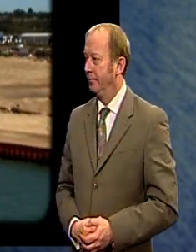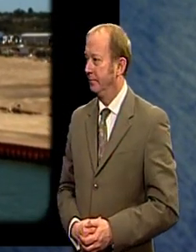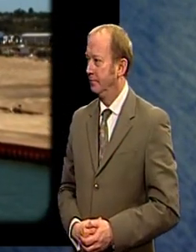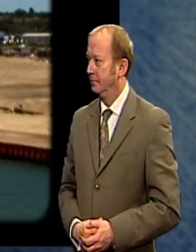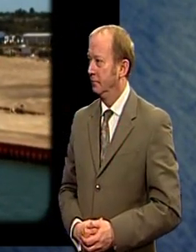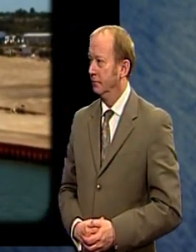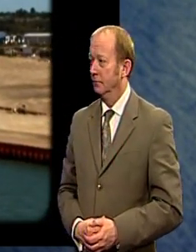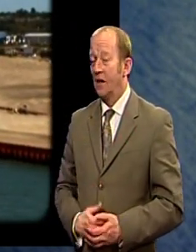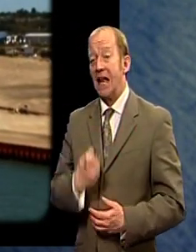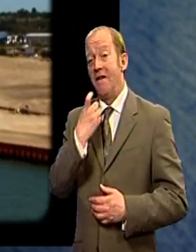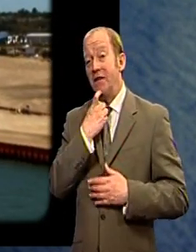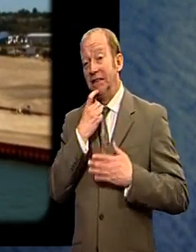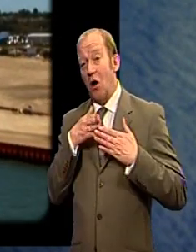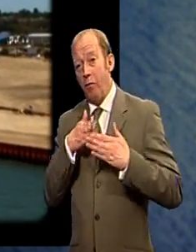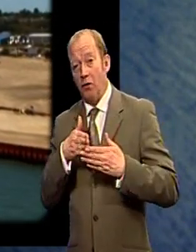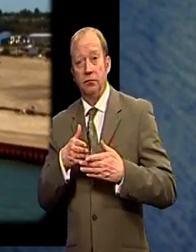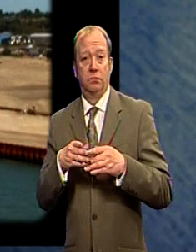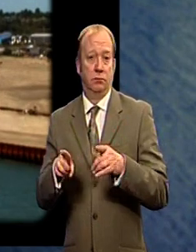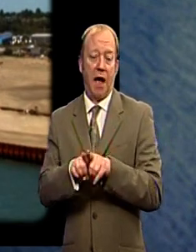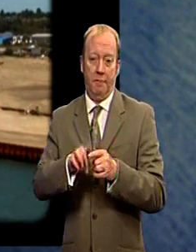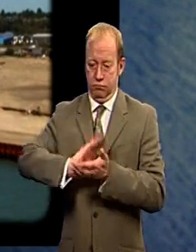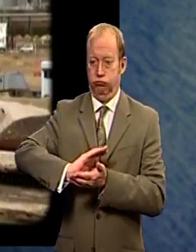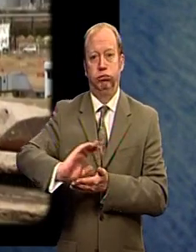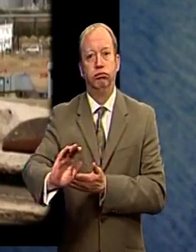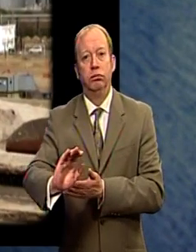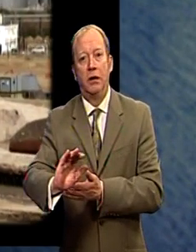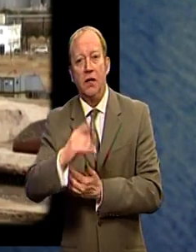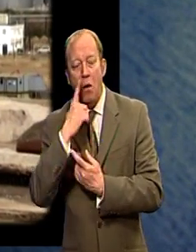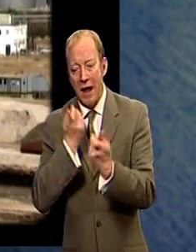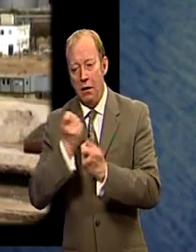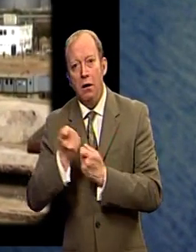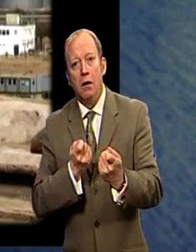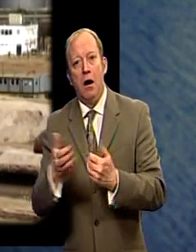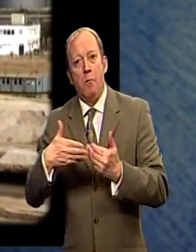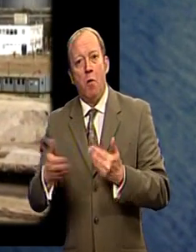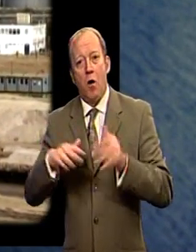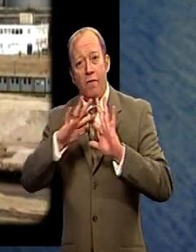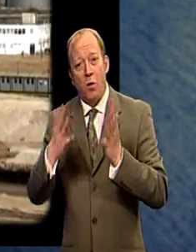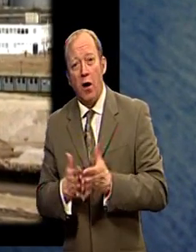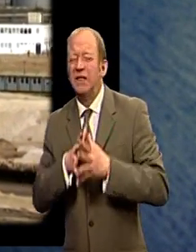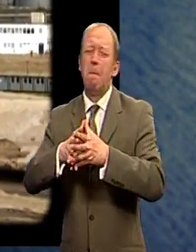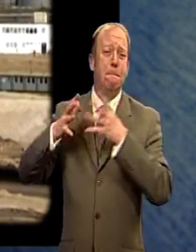The Port of Felixstowe is investing too so it can handle more of the world's bigger ships.